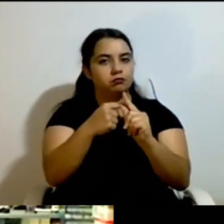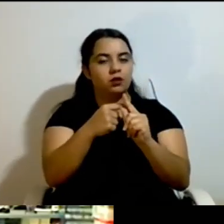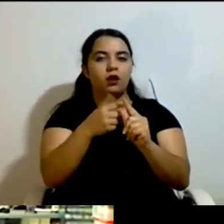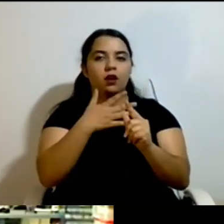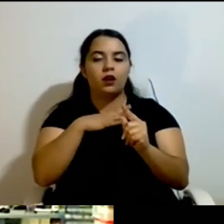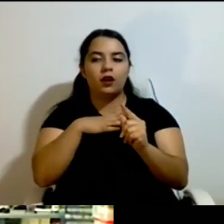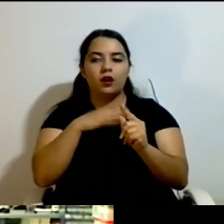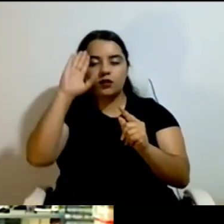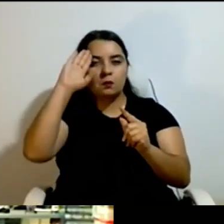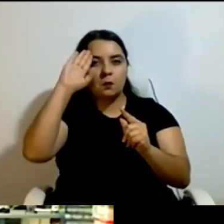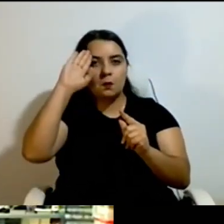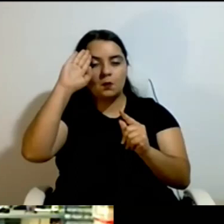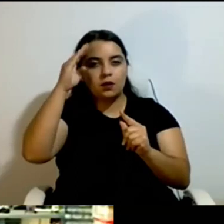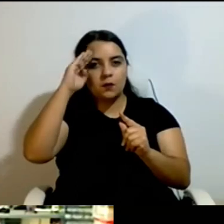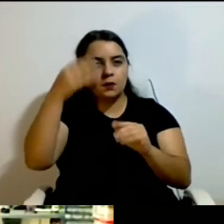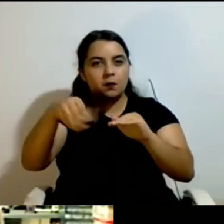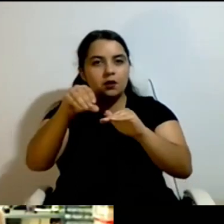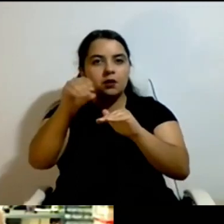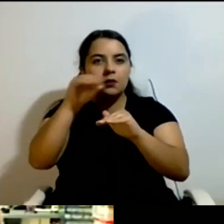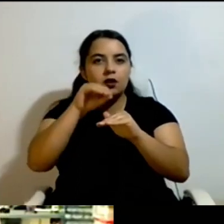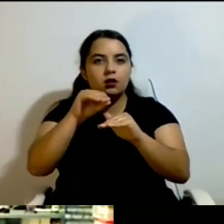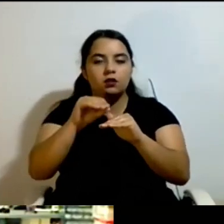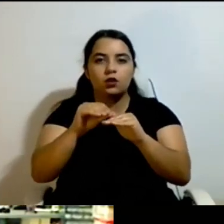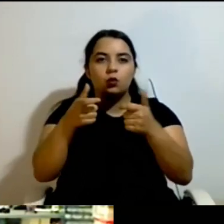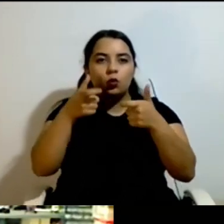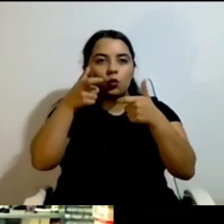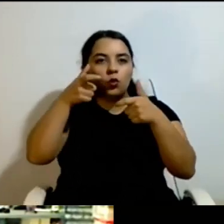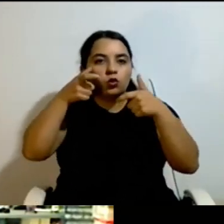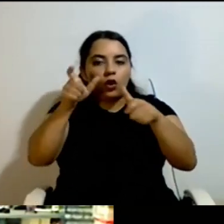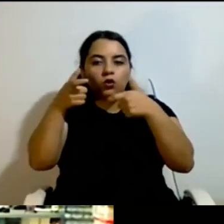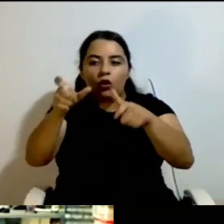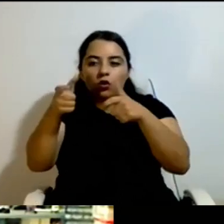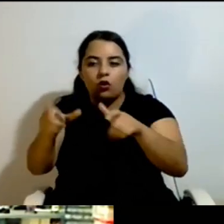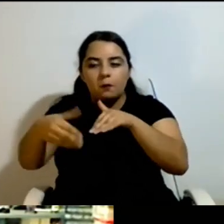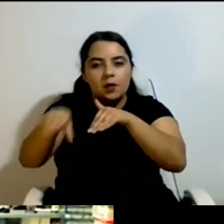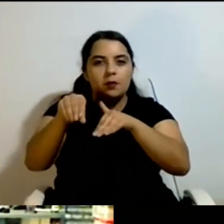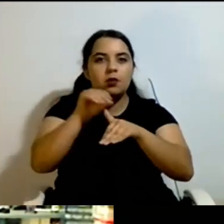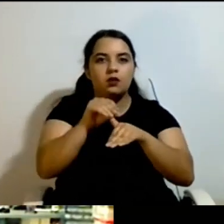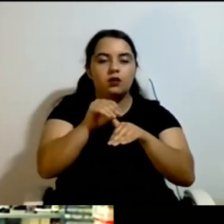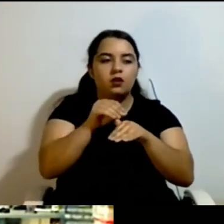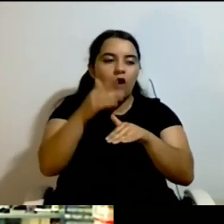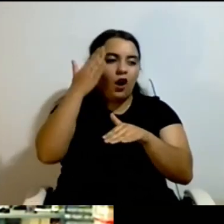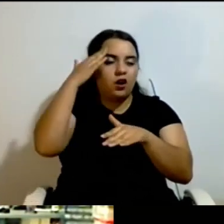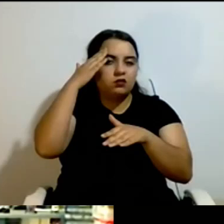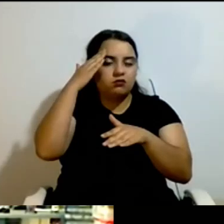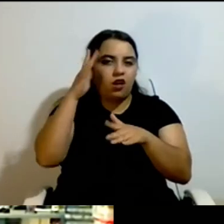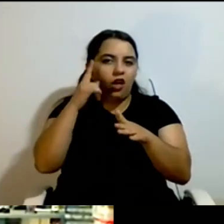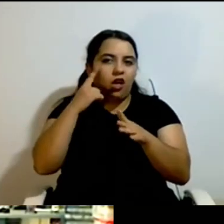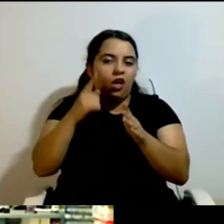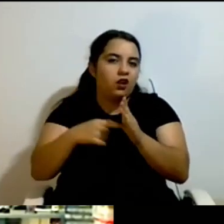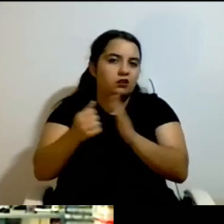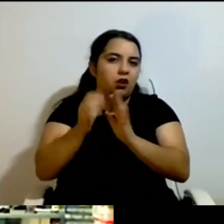It will always be like that, I think. And in our case, for instance, at the beginning, we only had to send the bill. We had